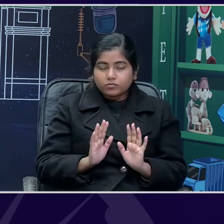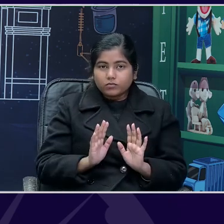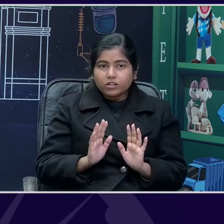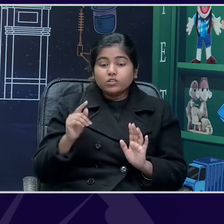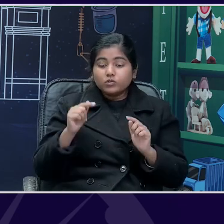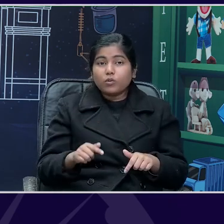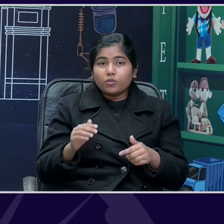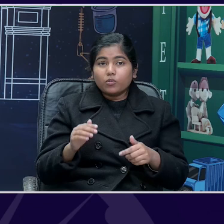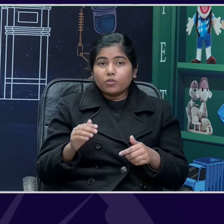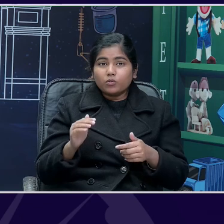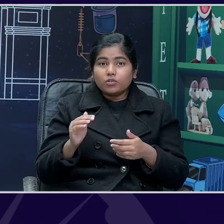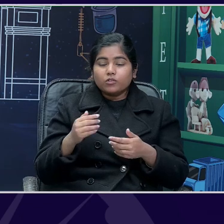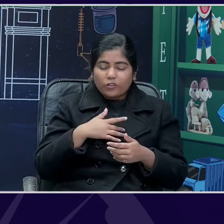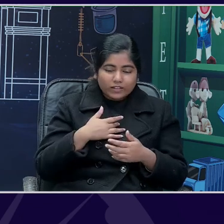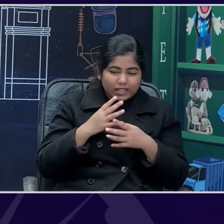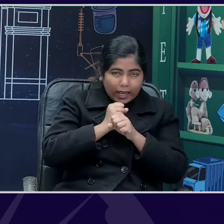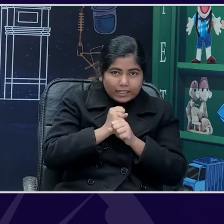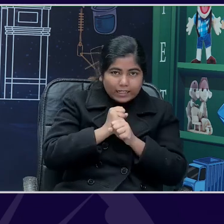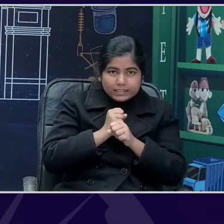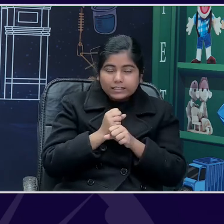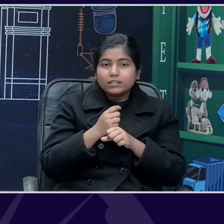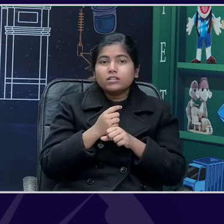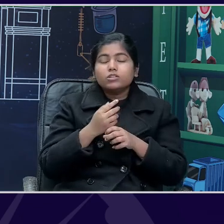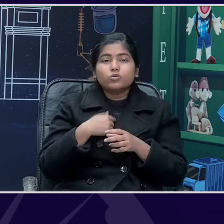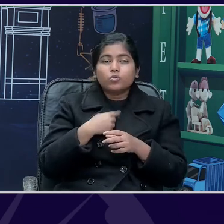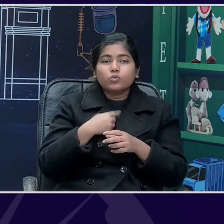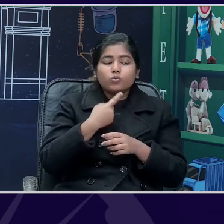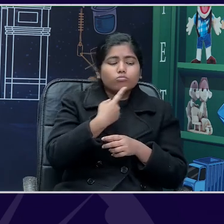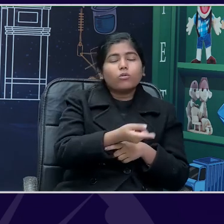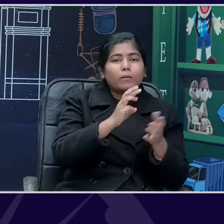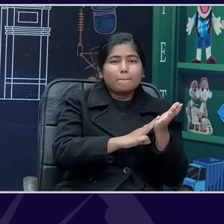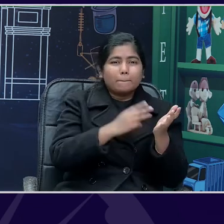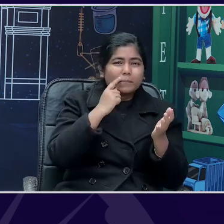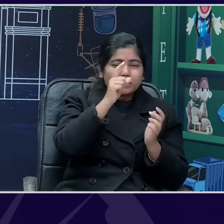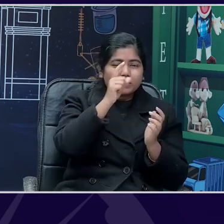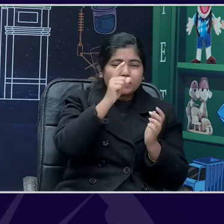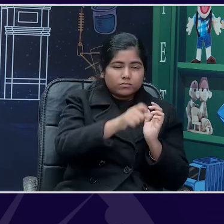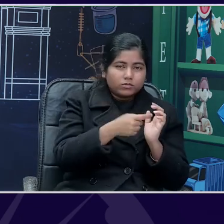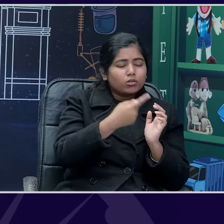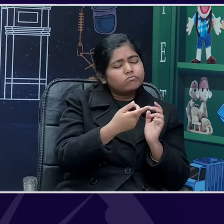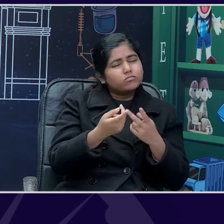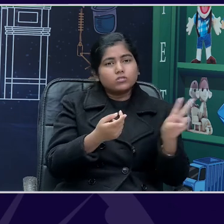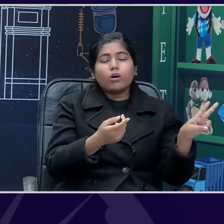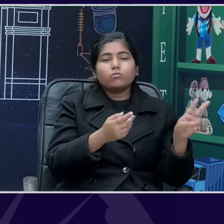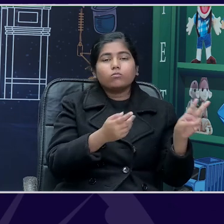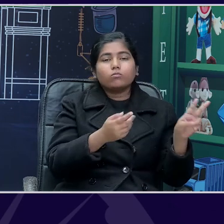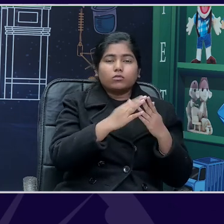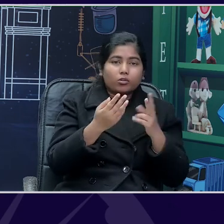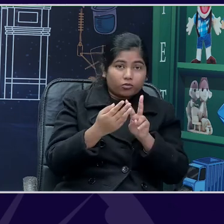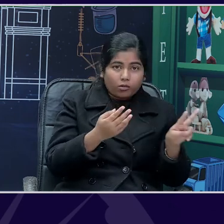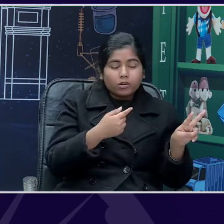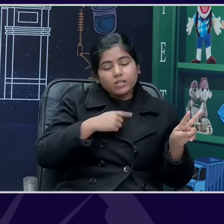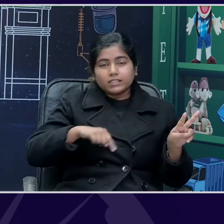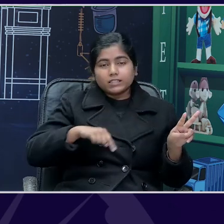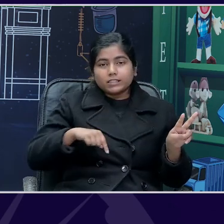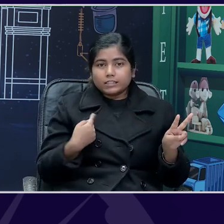to hide, you know, that feeling from Millville, he told him that he could go back and, you know, he would find a fawn